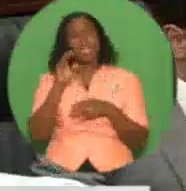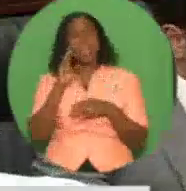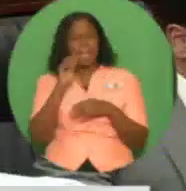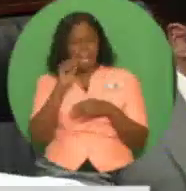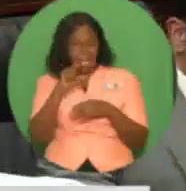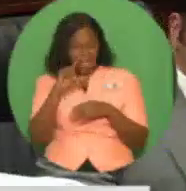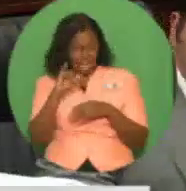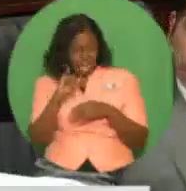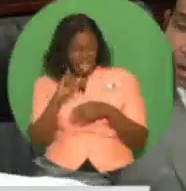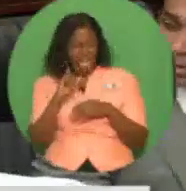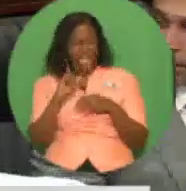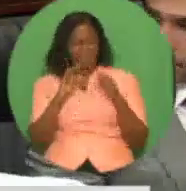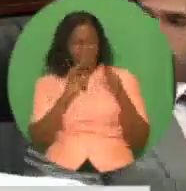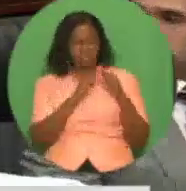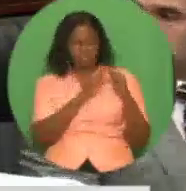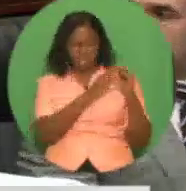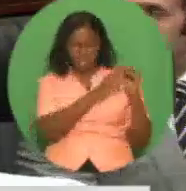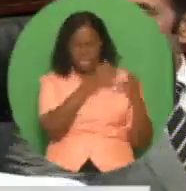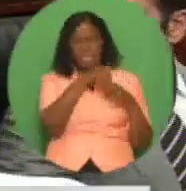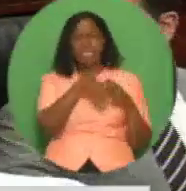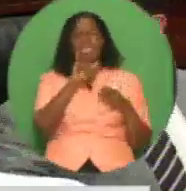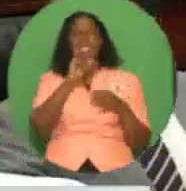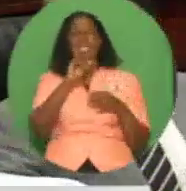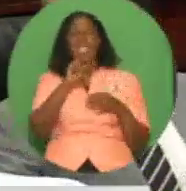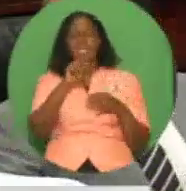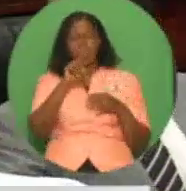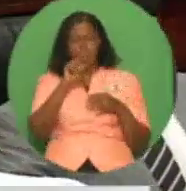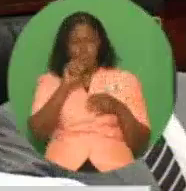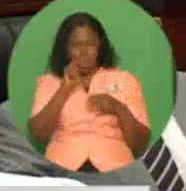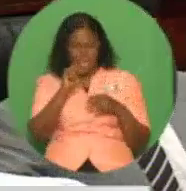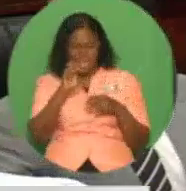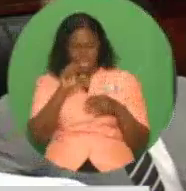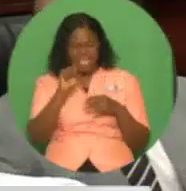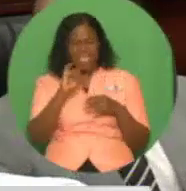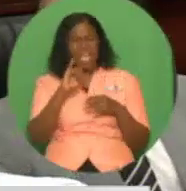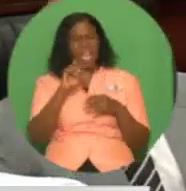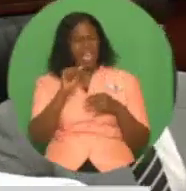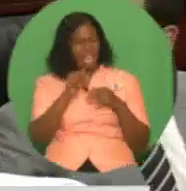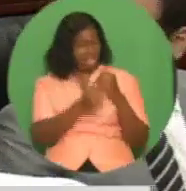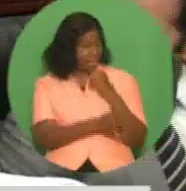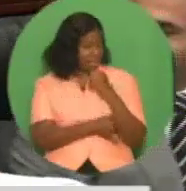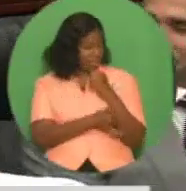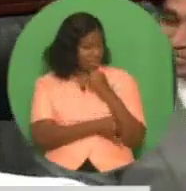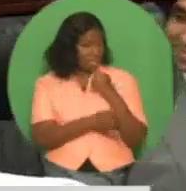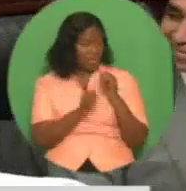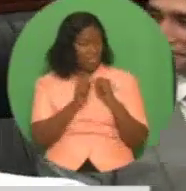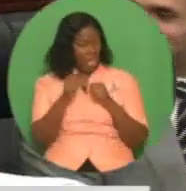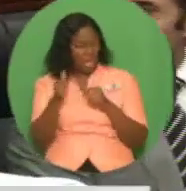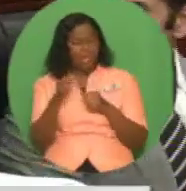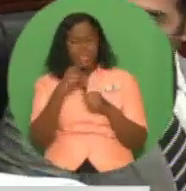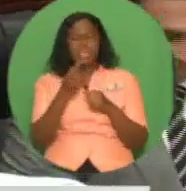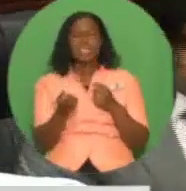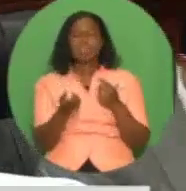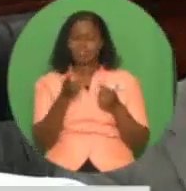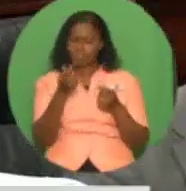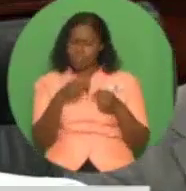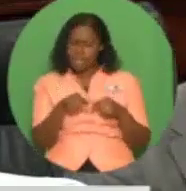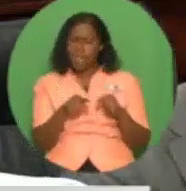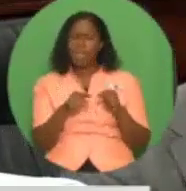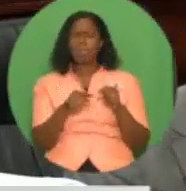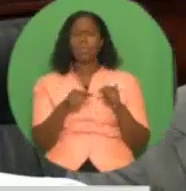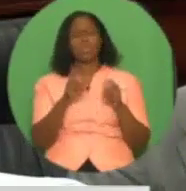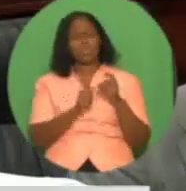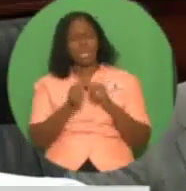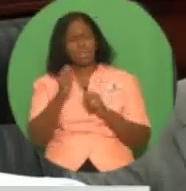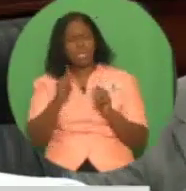that meeting, the World Bank would launch a new human capital